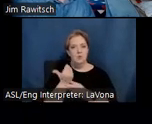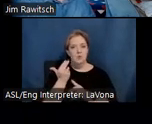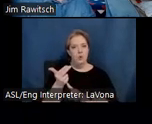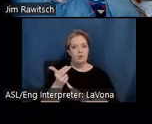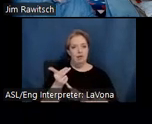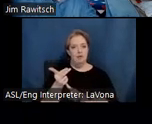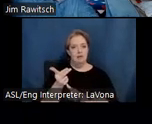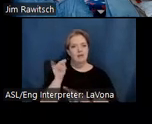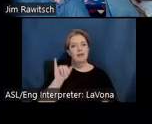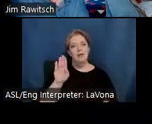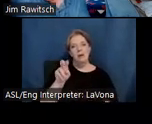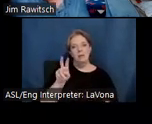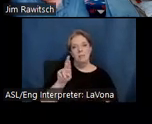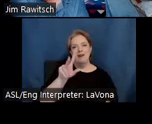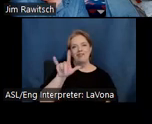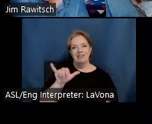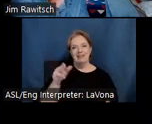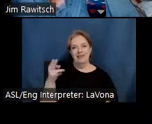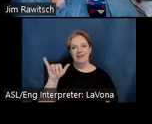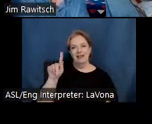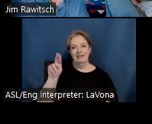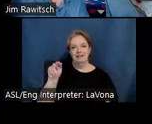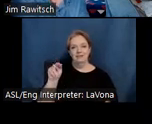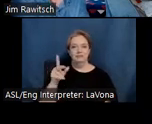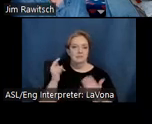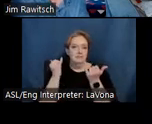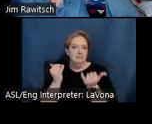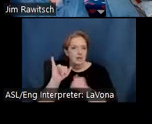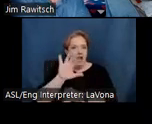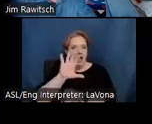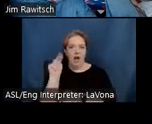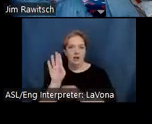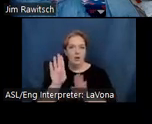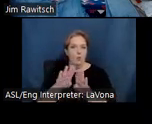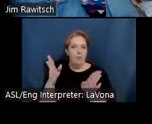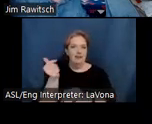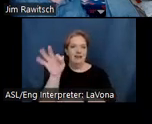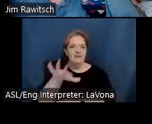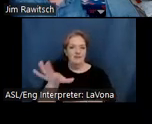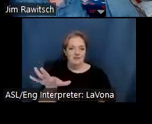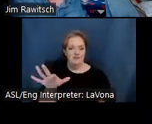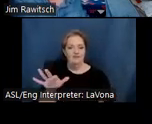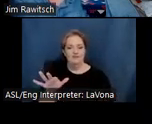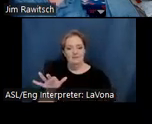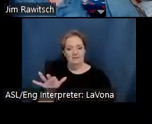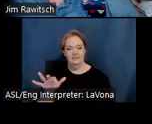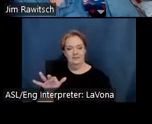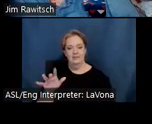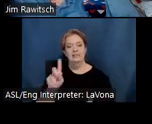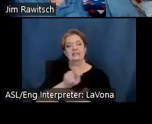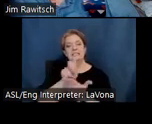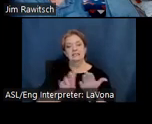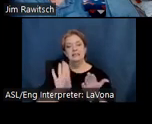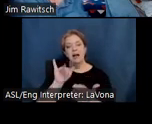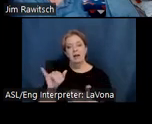The Beverly Hilton, a modernist icon, opened in 1955. Designed by architect Welton Beckett,